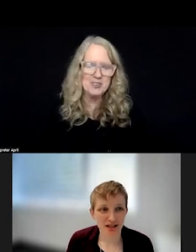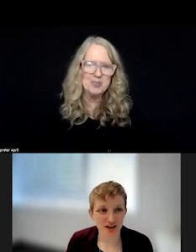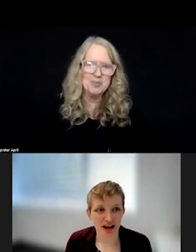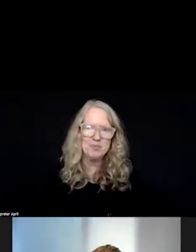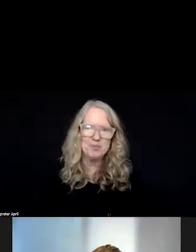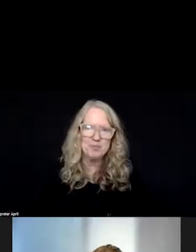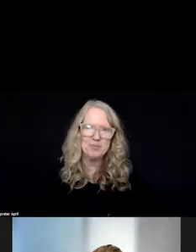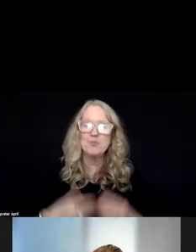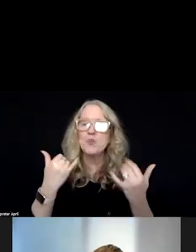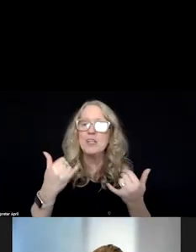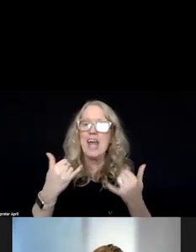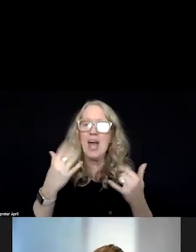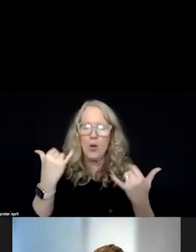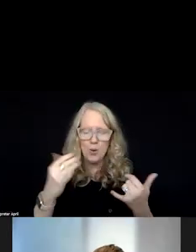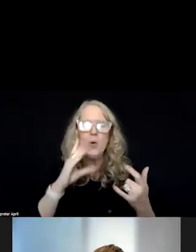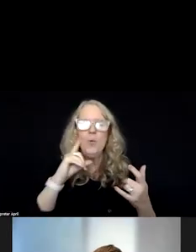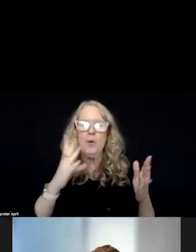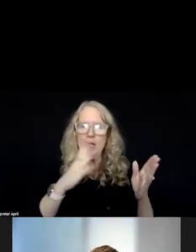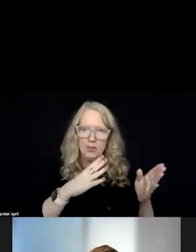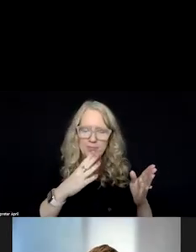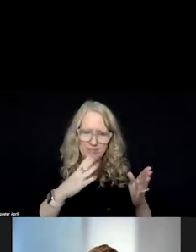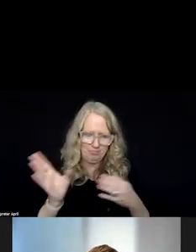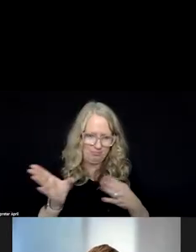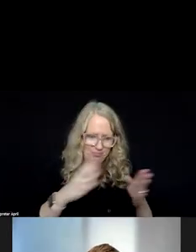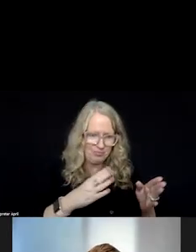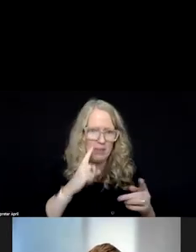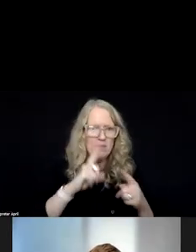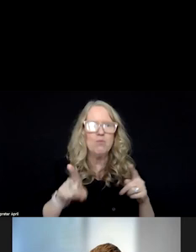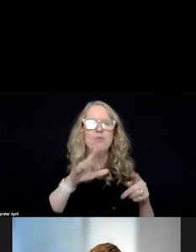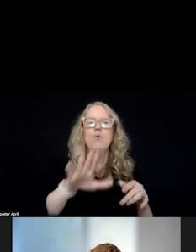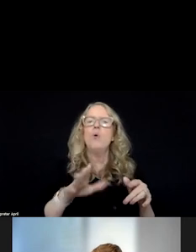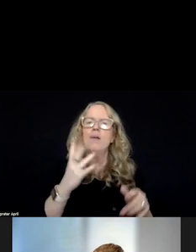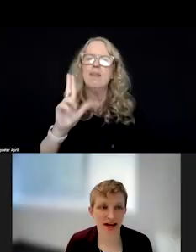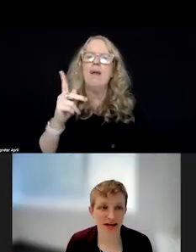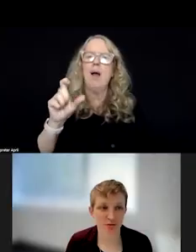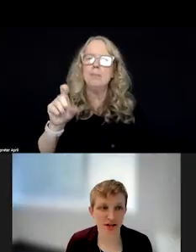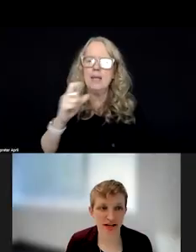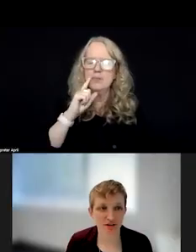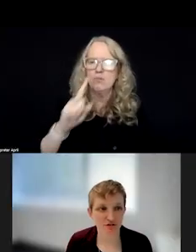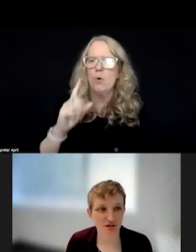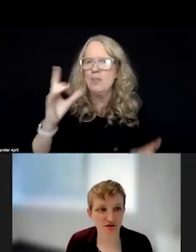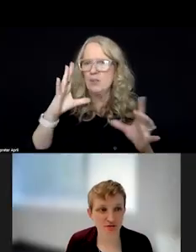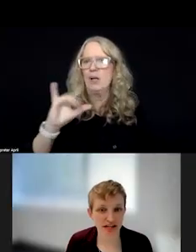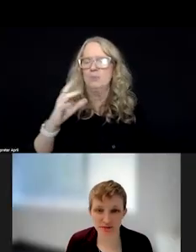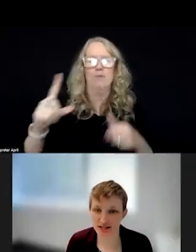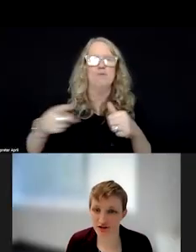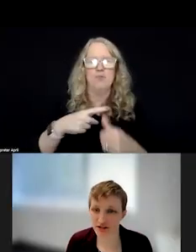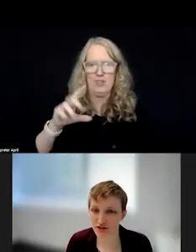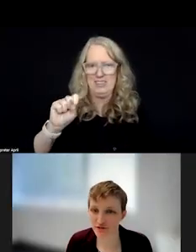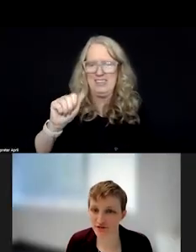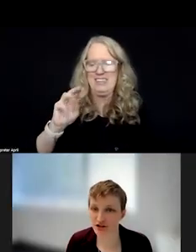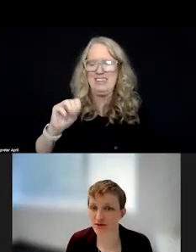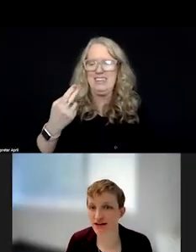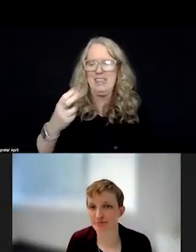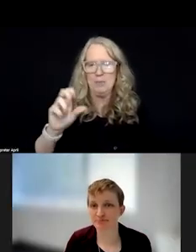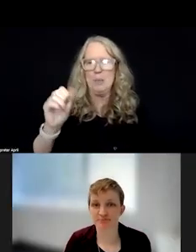I want to go ahead and shift us now to our standing updates for the Crisis Jam. And we're going to hear first from SAMHSA. So I'm